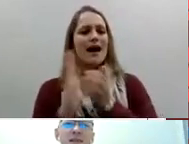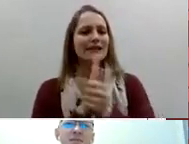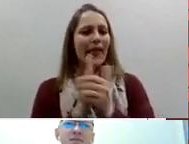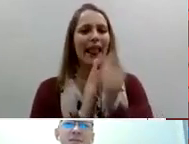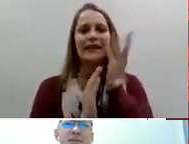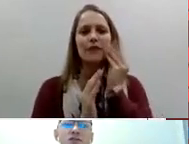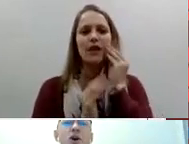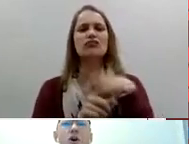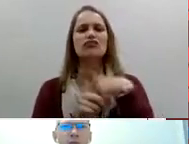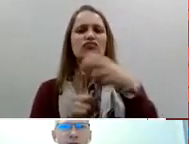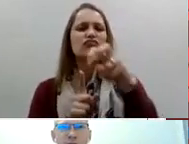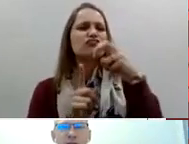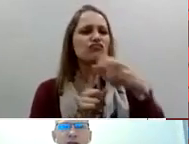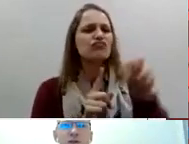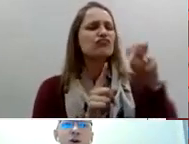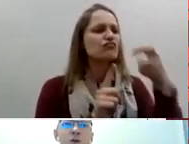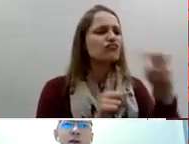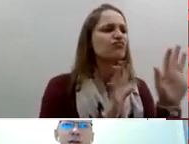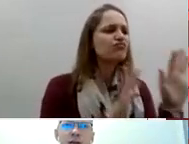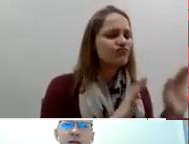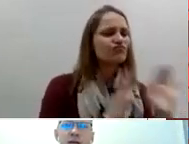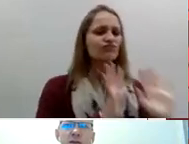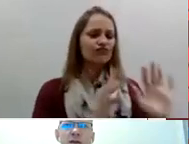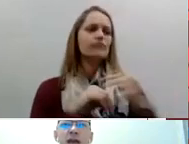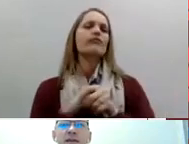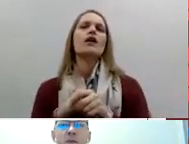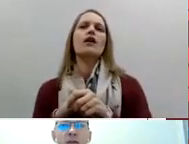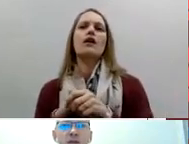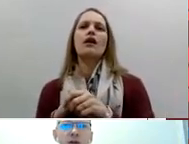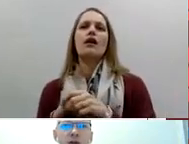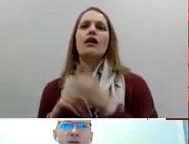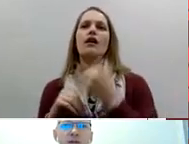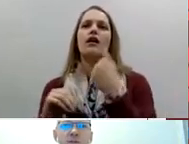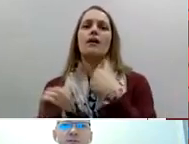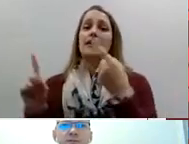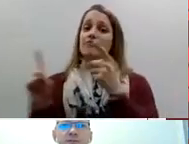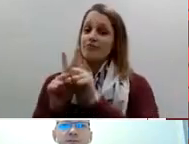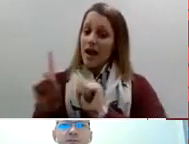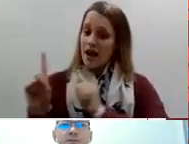did some jobs to grow my skills and to gain some experience